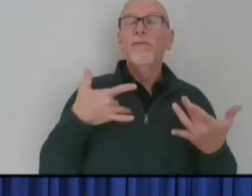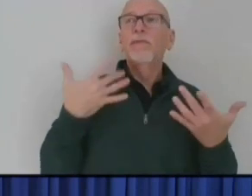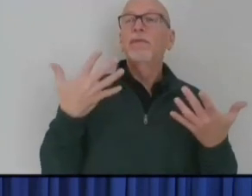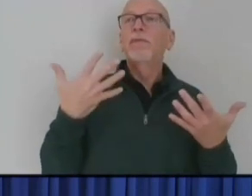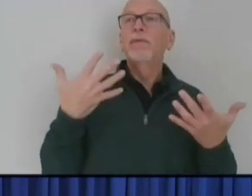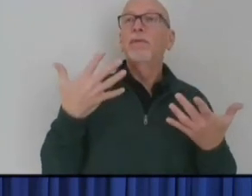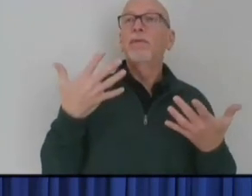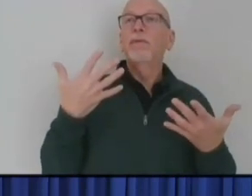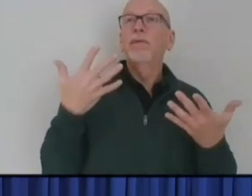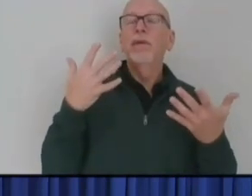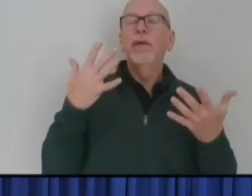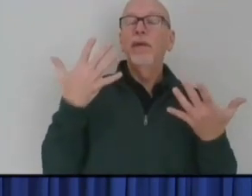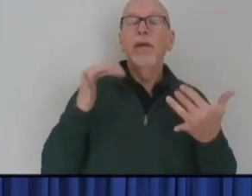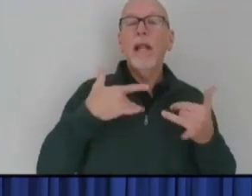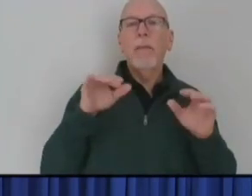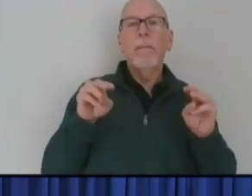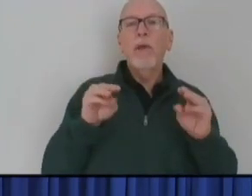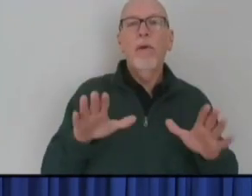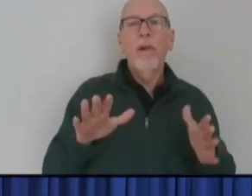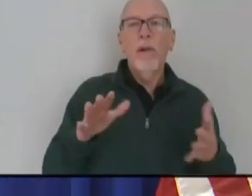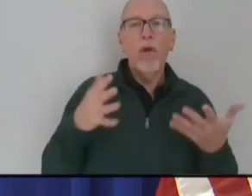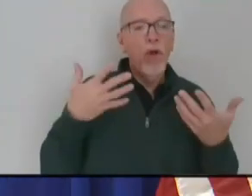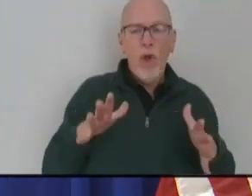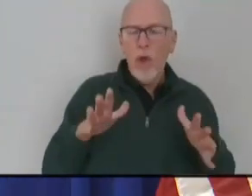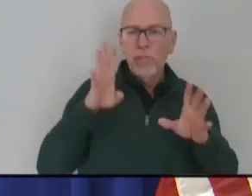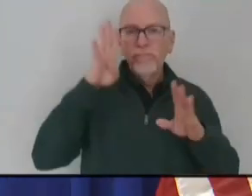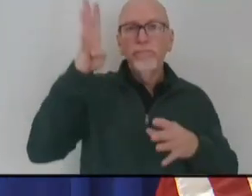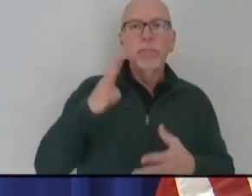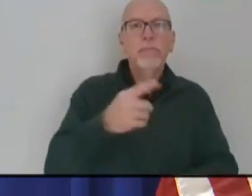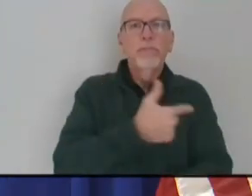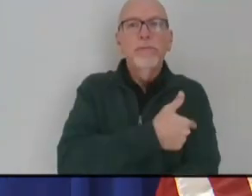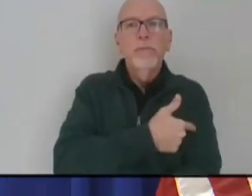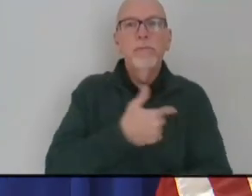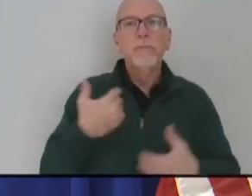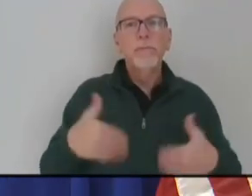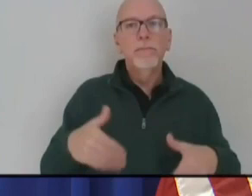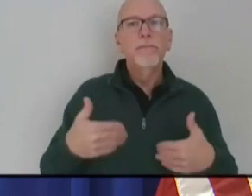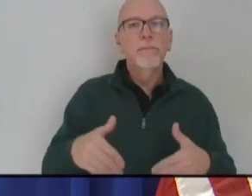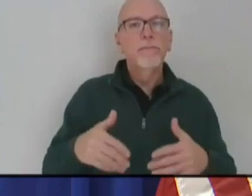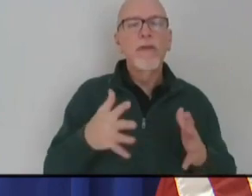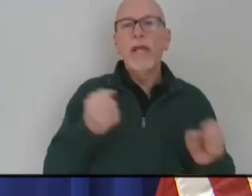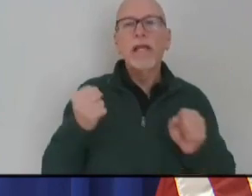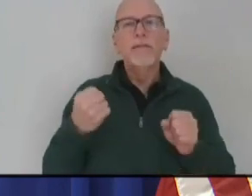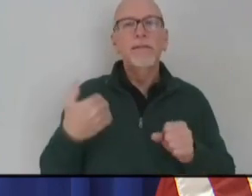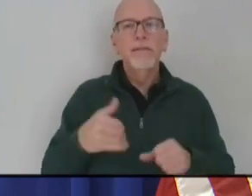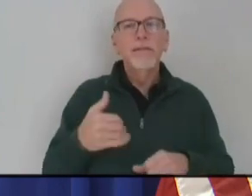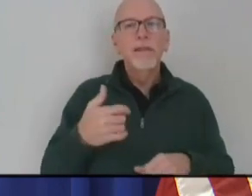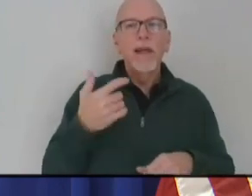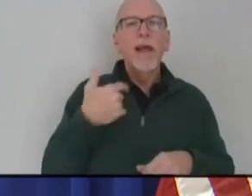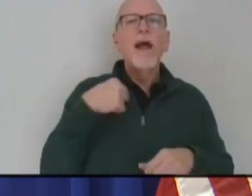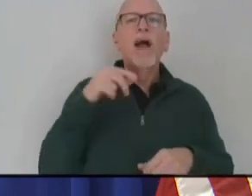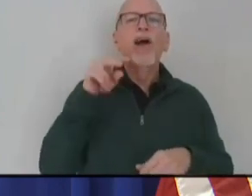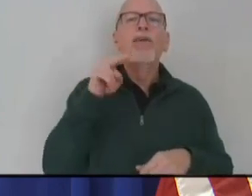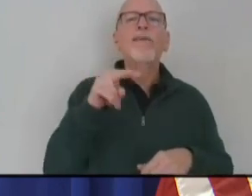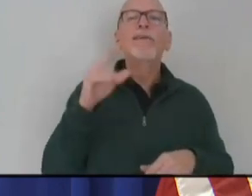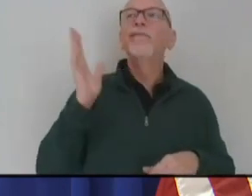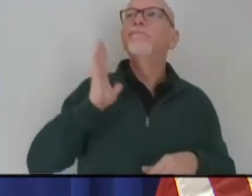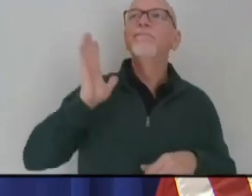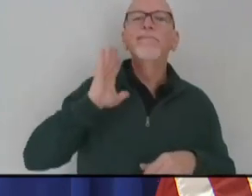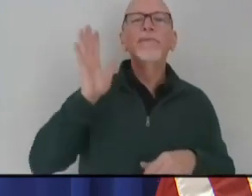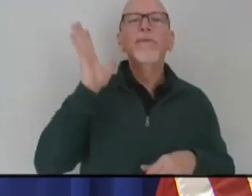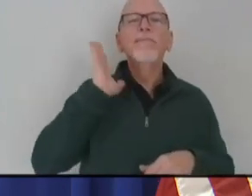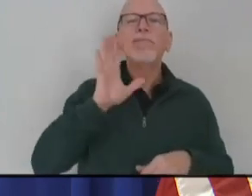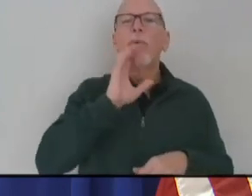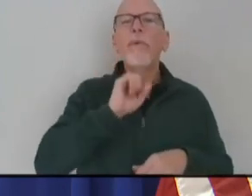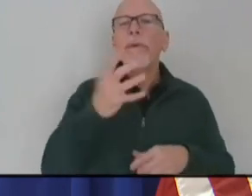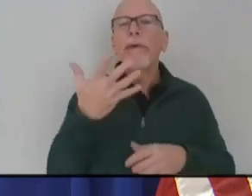miracle. I mean, when I checked to see just how long it took for, you other vaccines